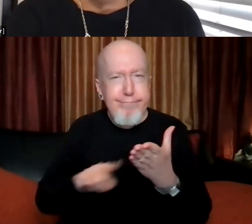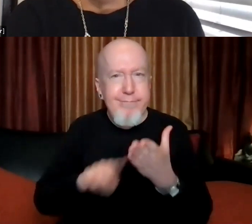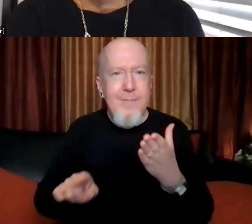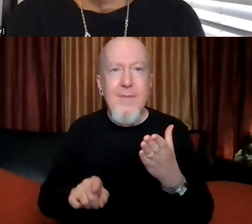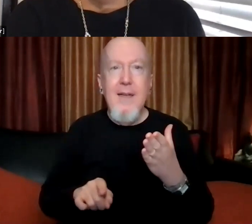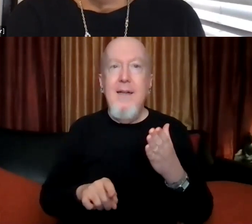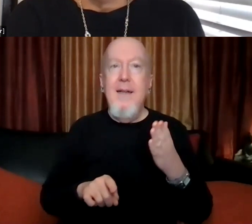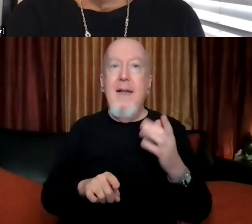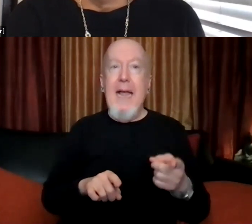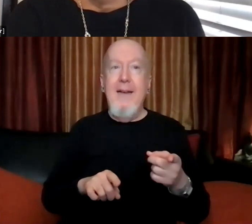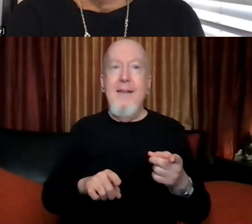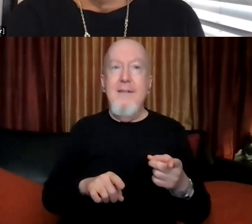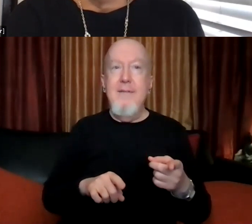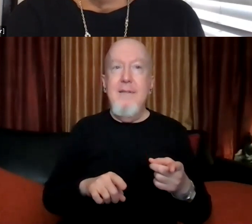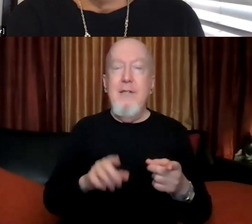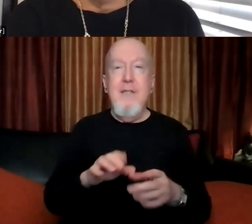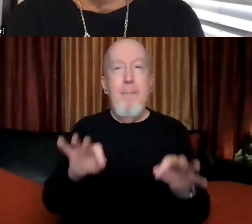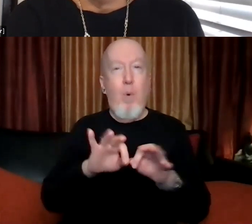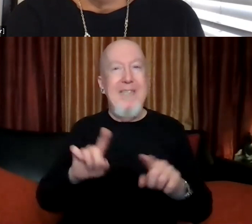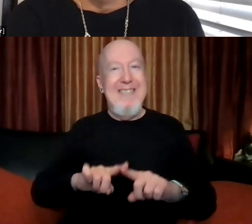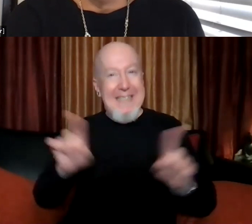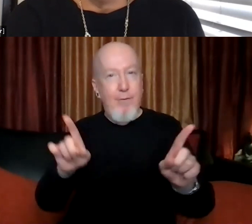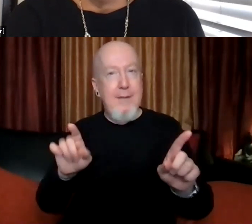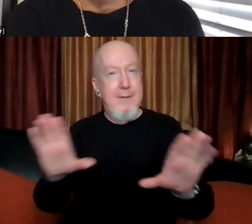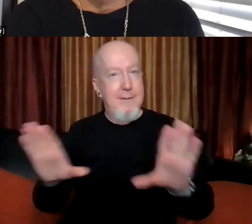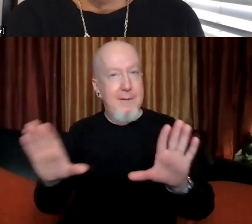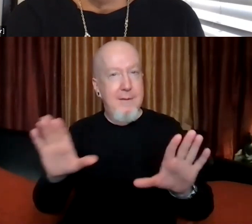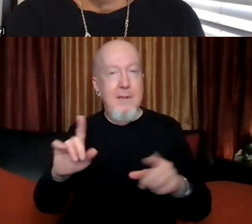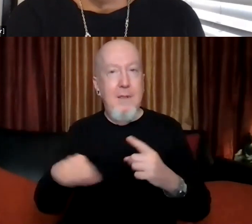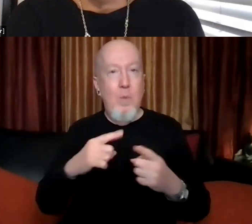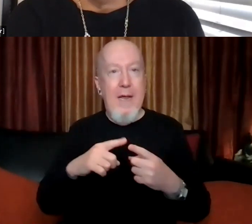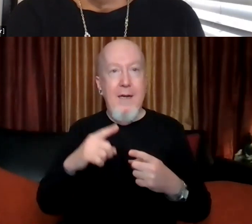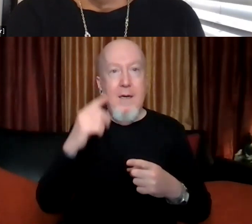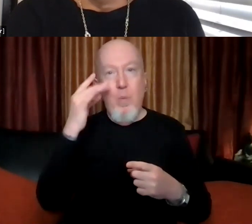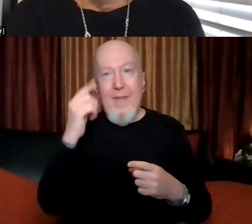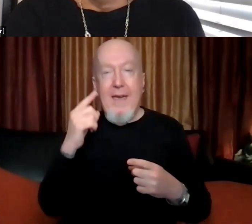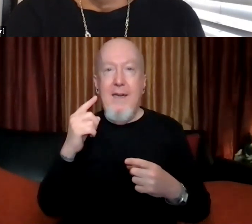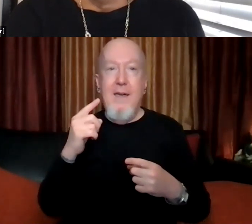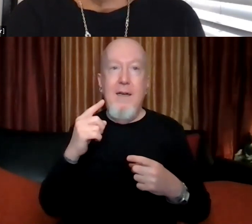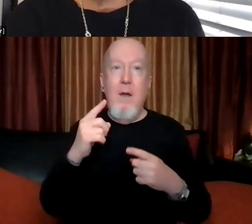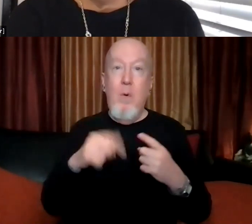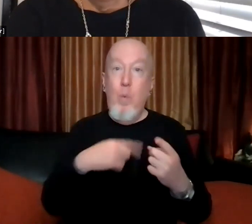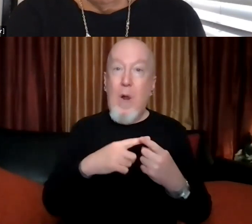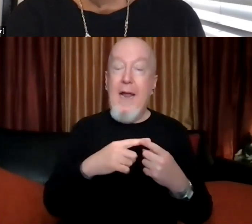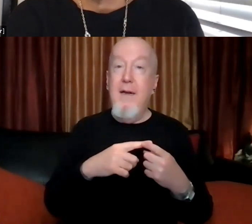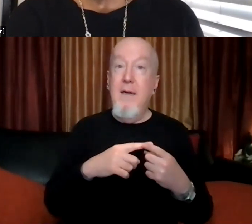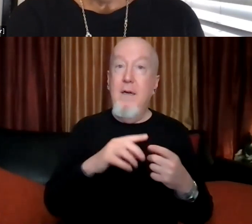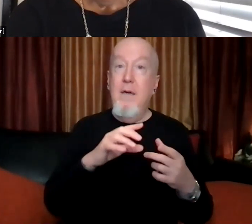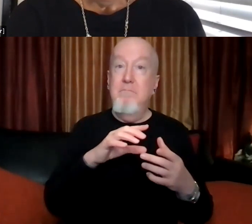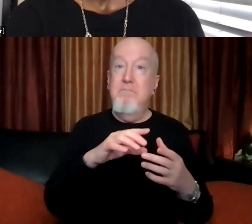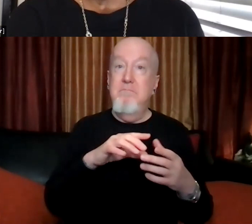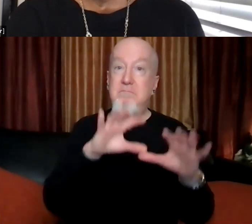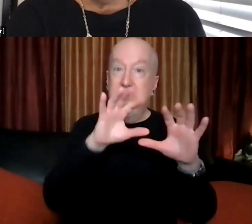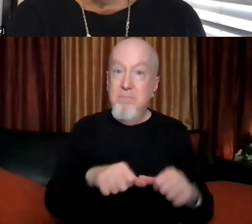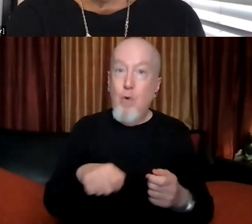action should be, but that there's an important distinction there when we think about when is removal the right course of action, when is some other